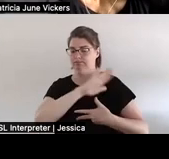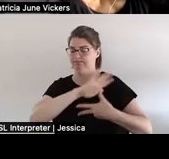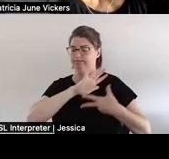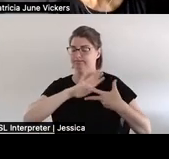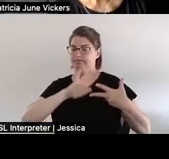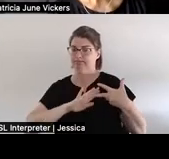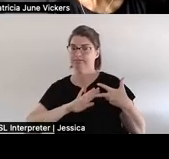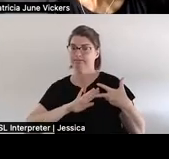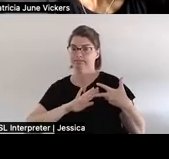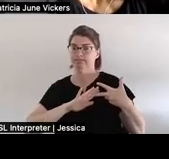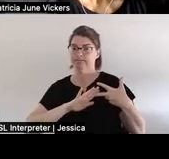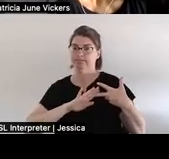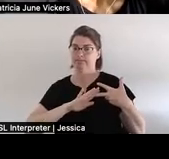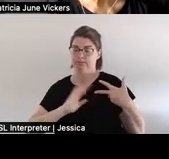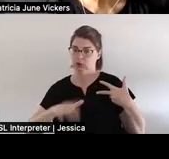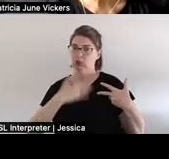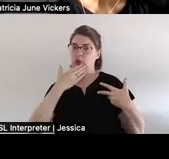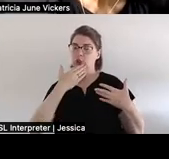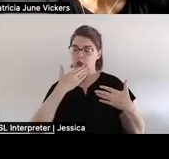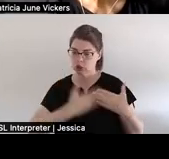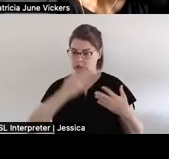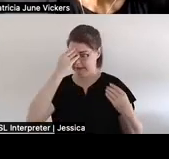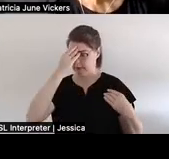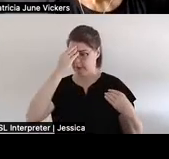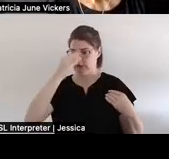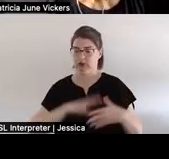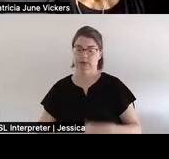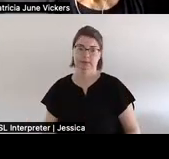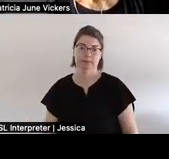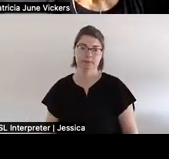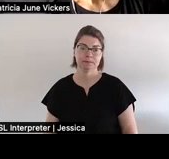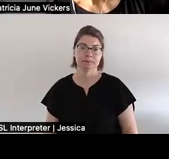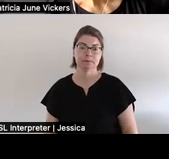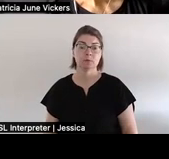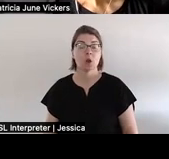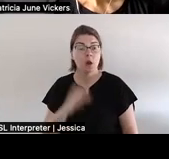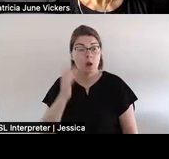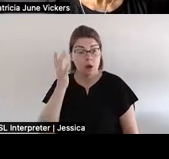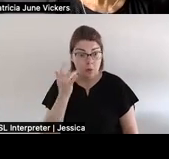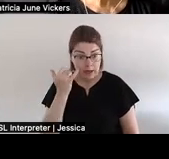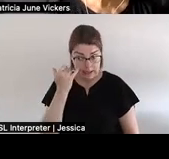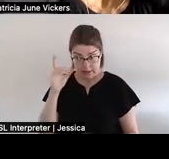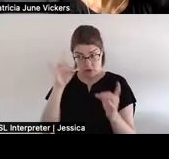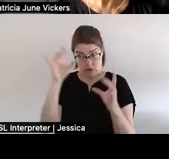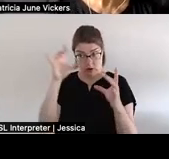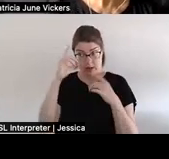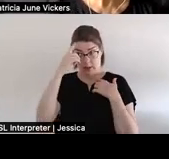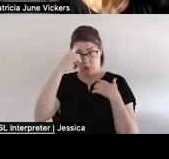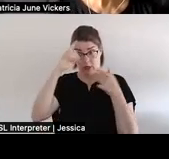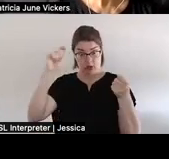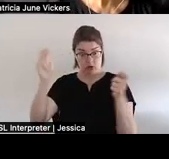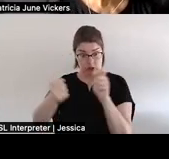this is really good news because if trauma can change the brain